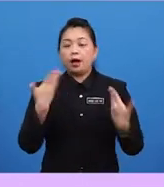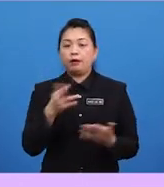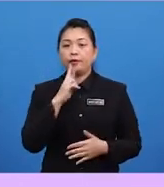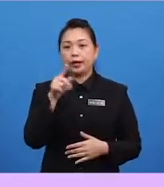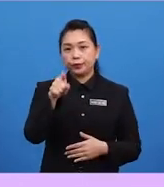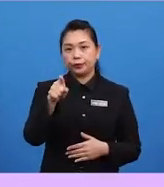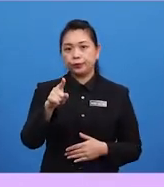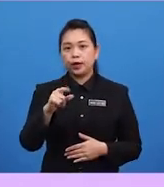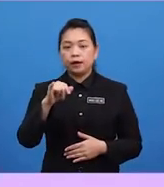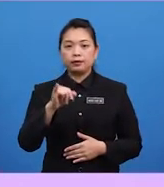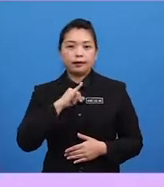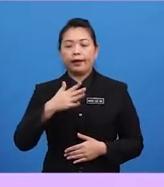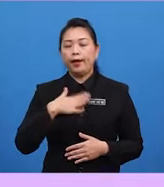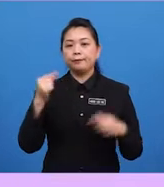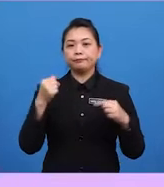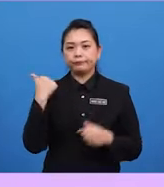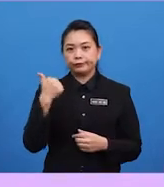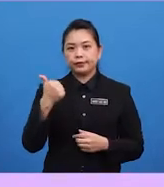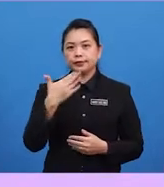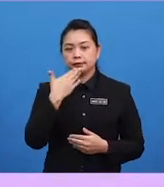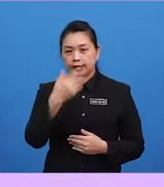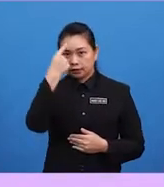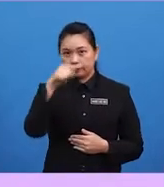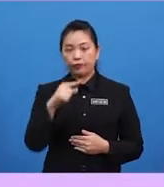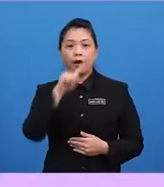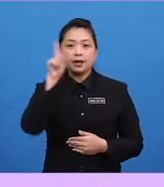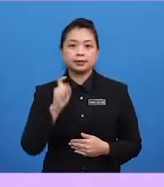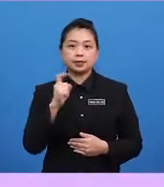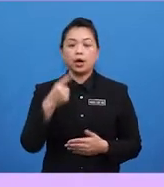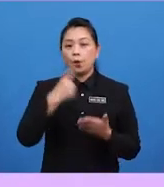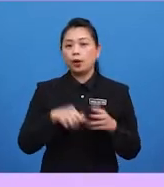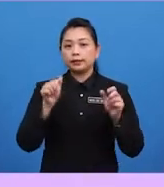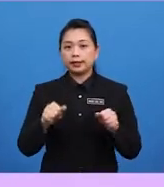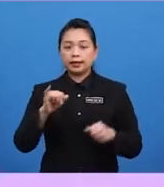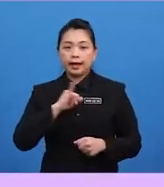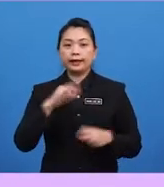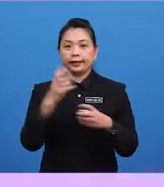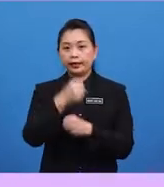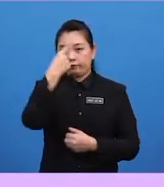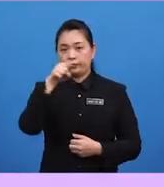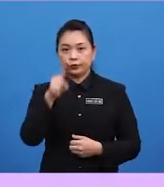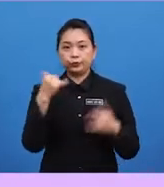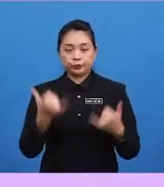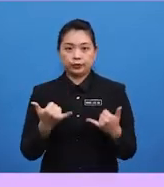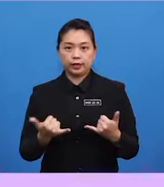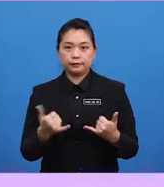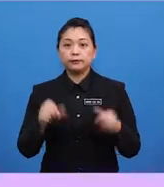are you? I'm great. Thanks for asking. What can I get for you today?